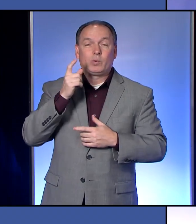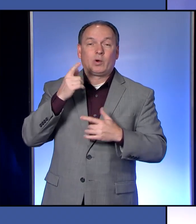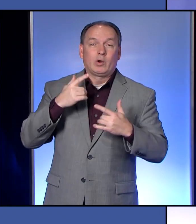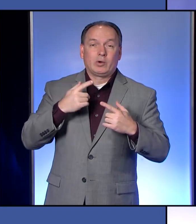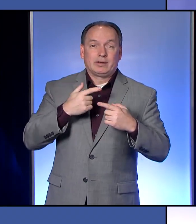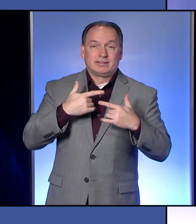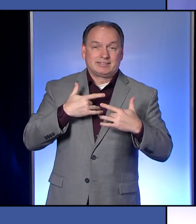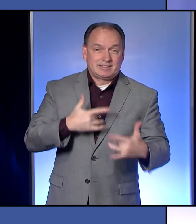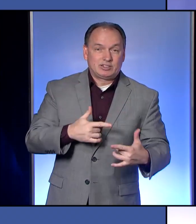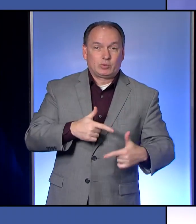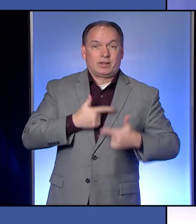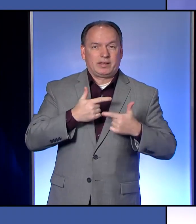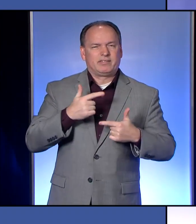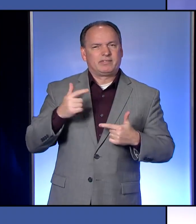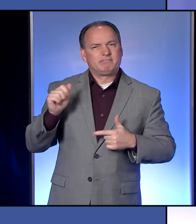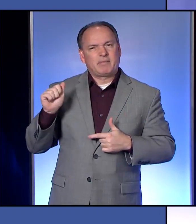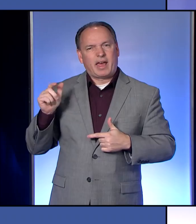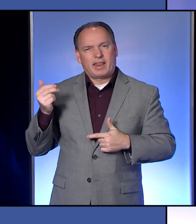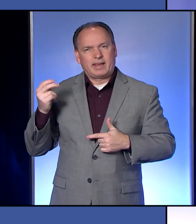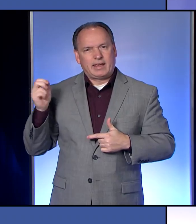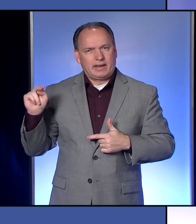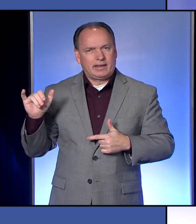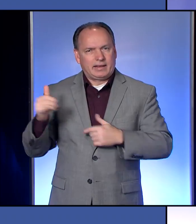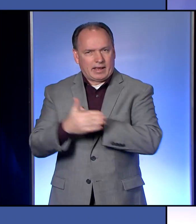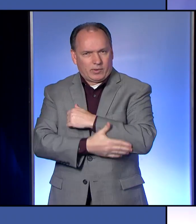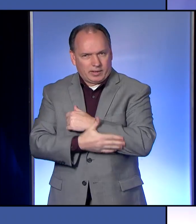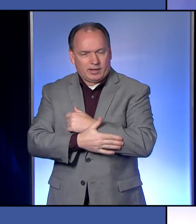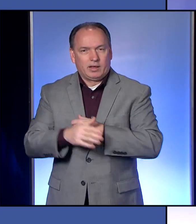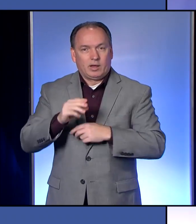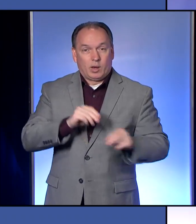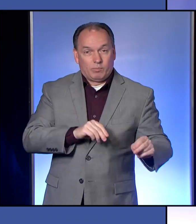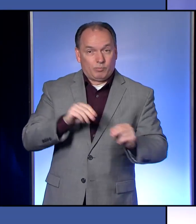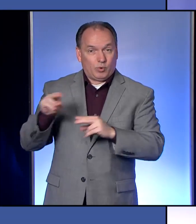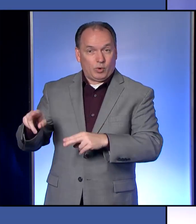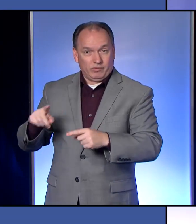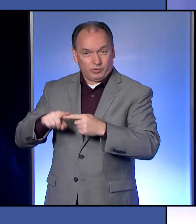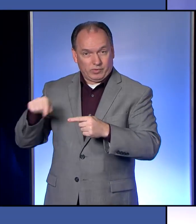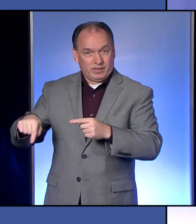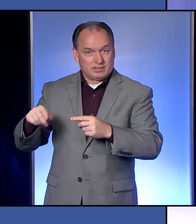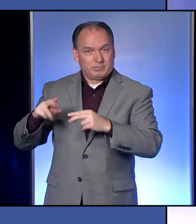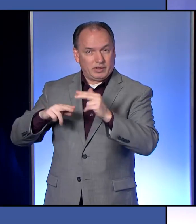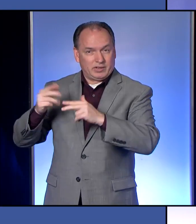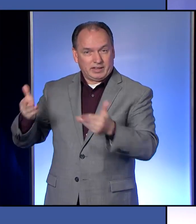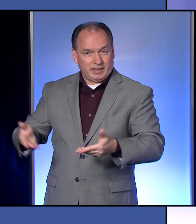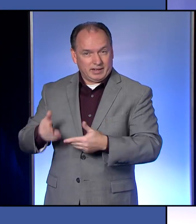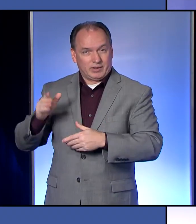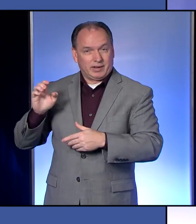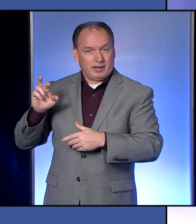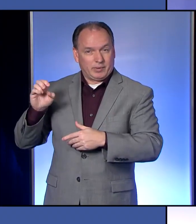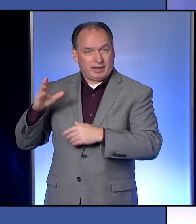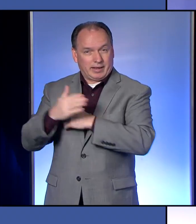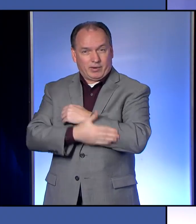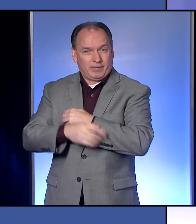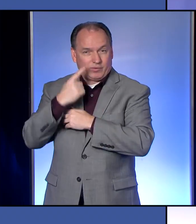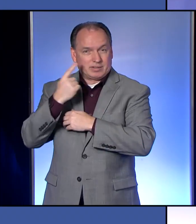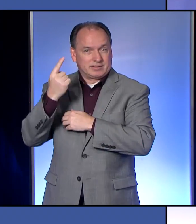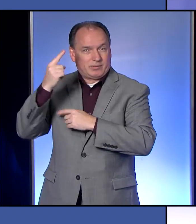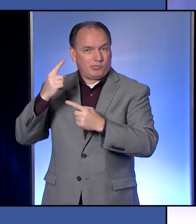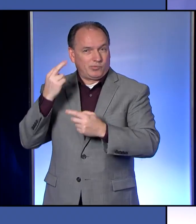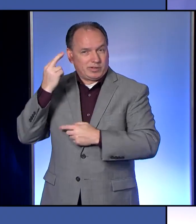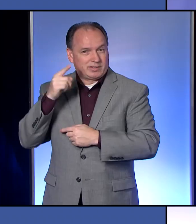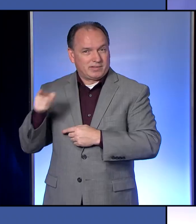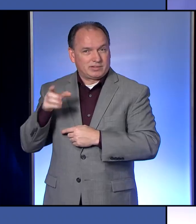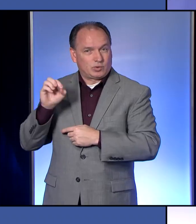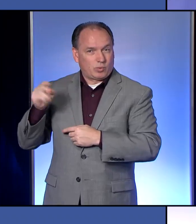lives, let's just say, in Allegheny County and would get moved to potentially this facility in Erie County for some reason that this corporation